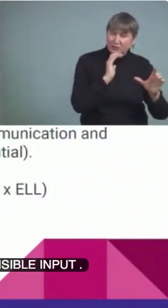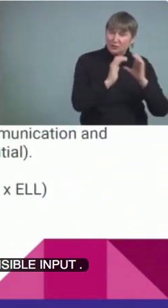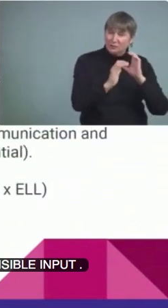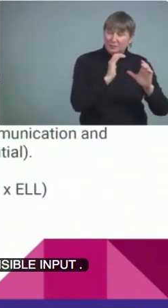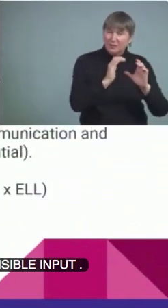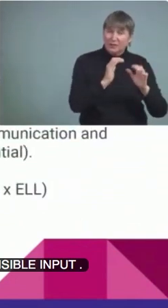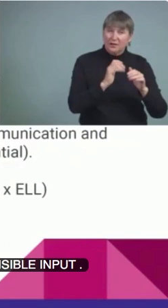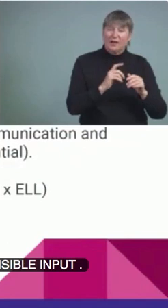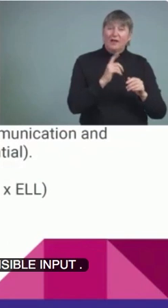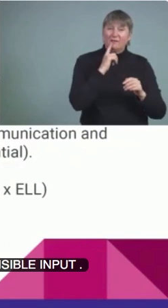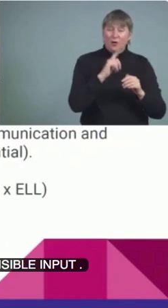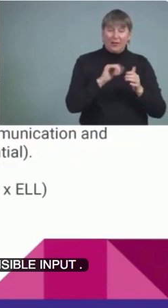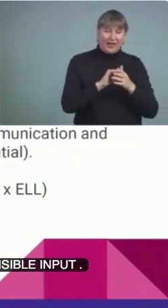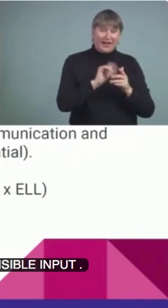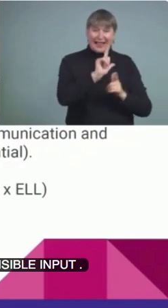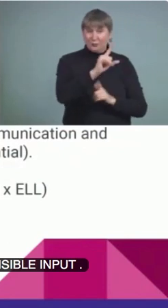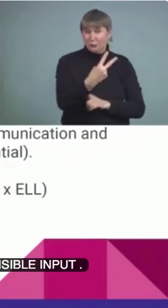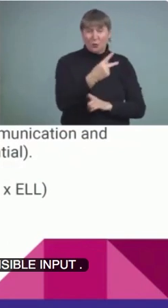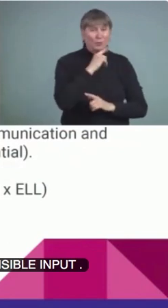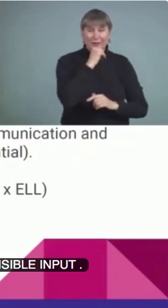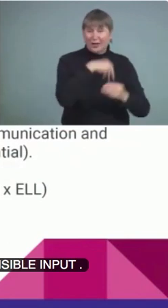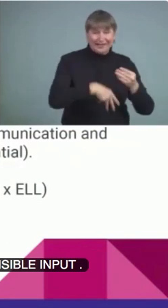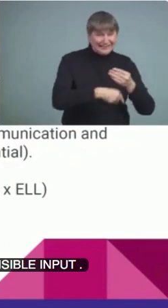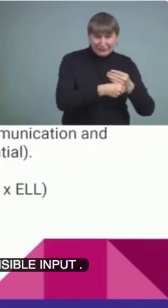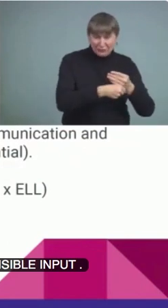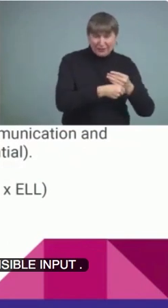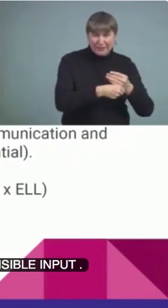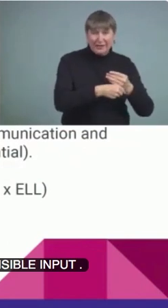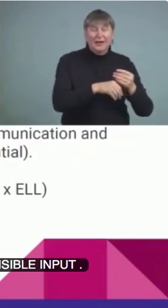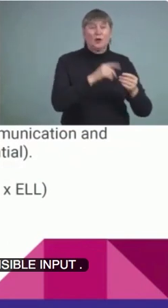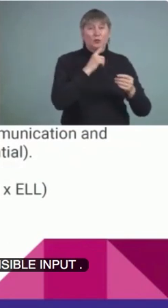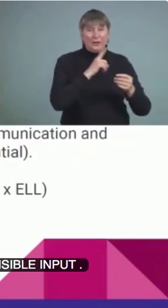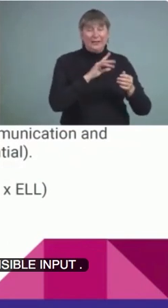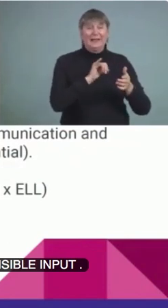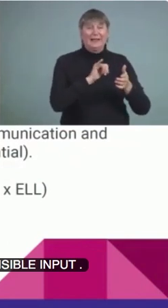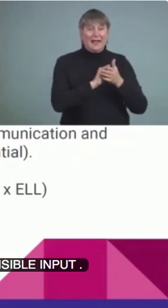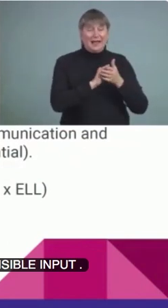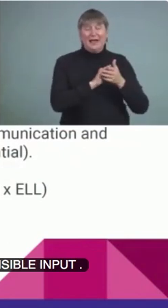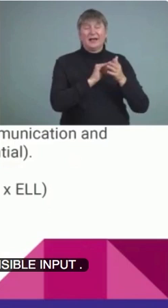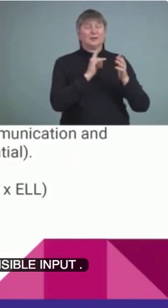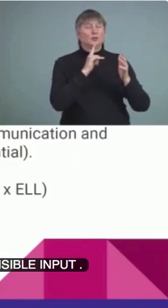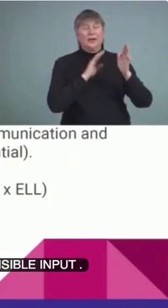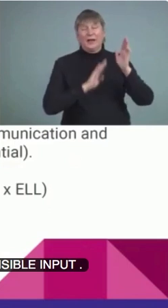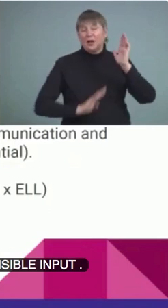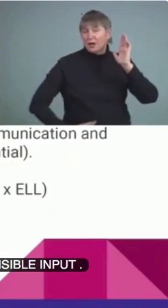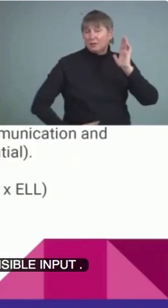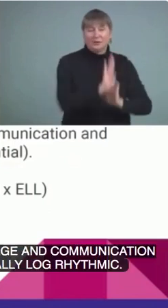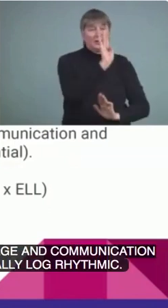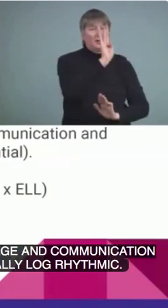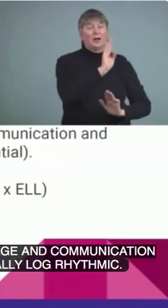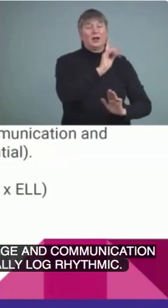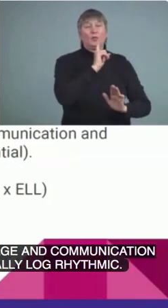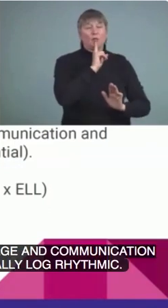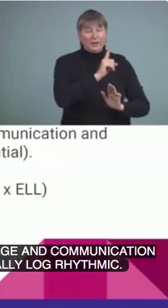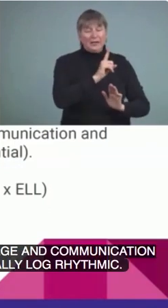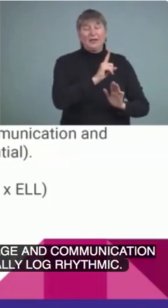for these students. It's actually logarithmic. It's exponential. It's a multiplier.